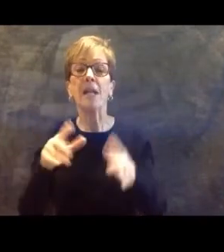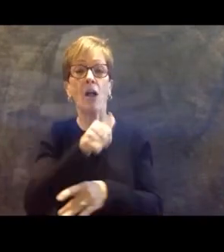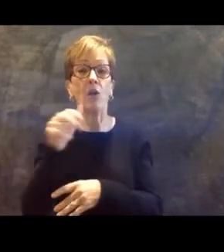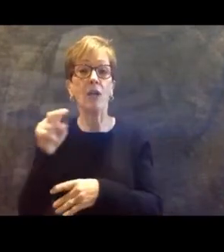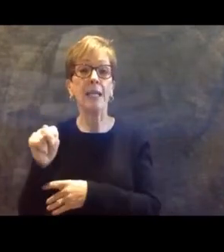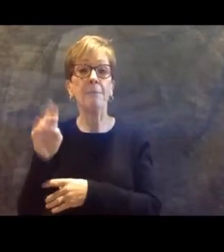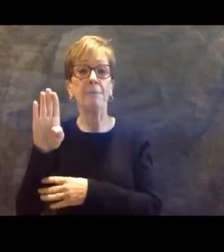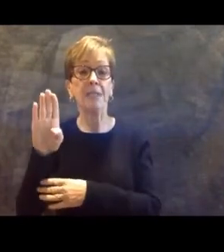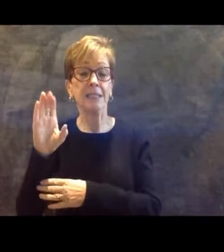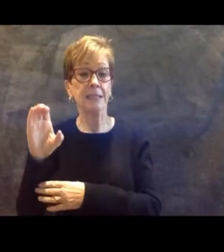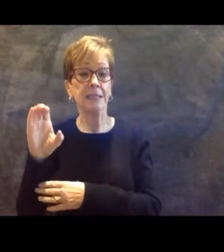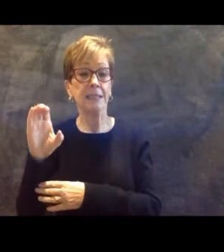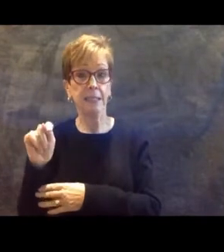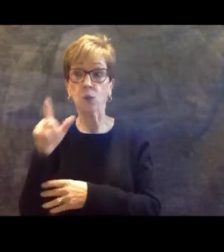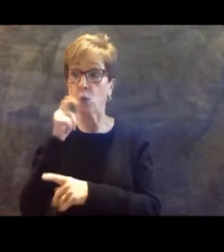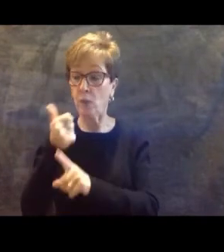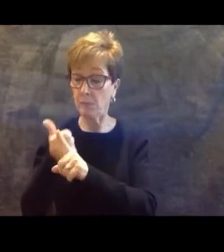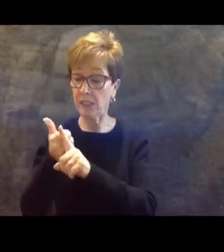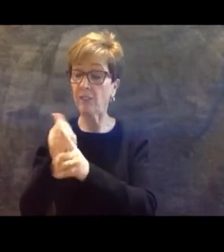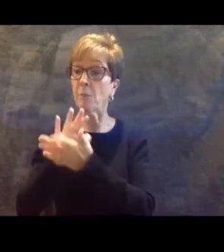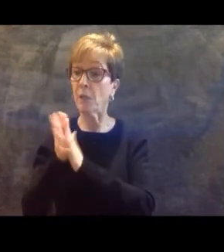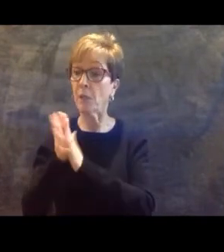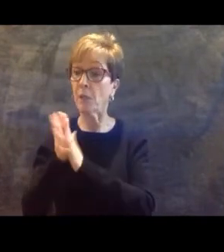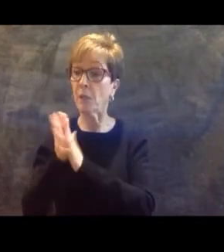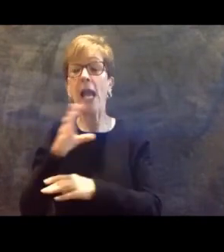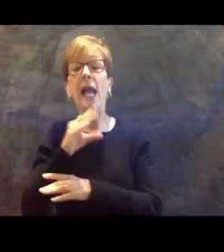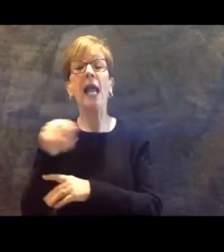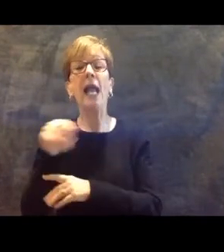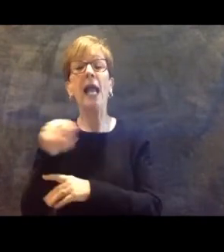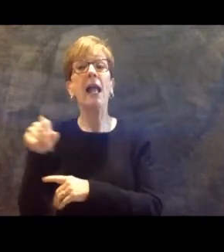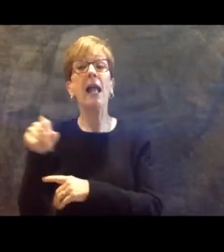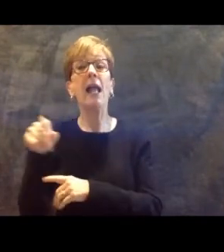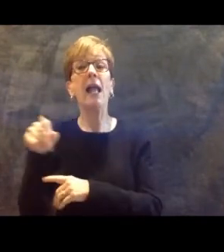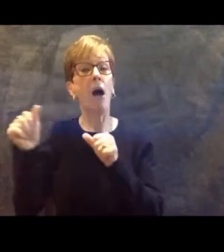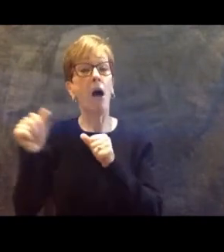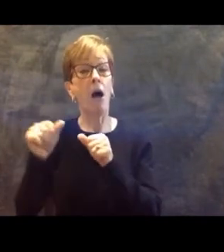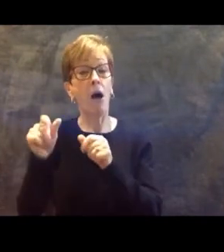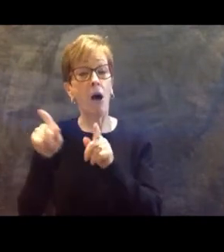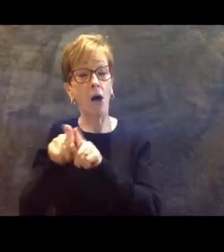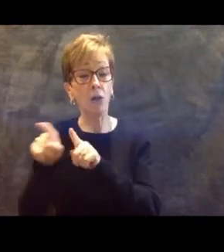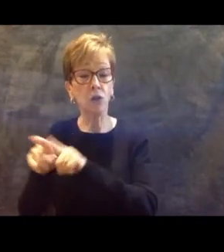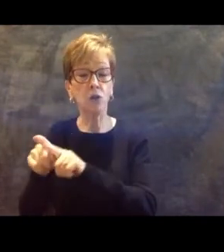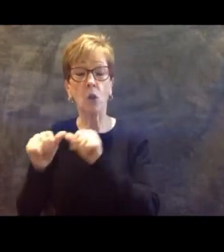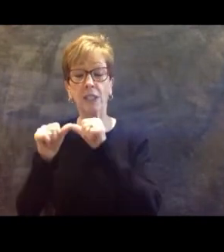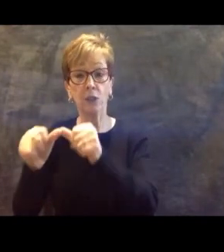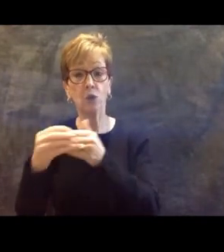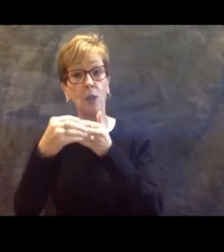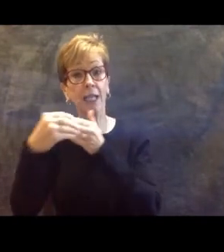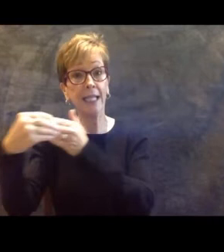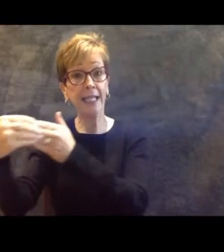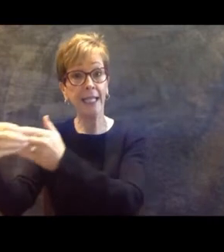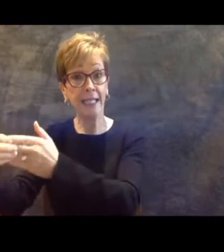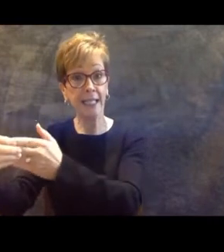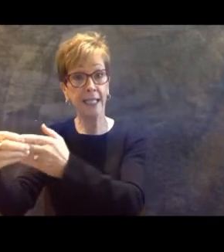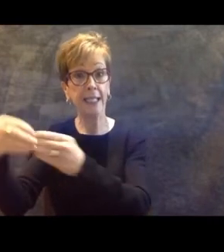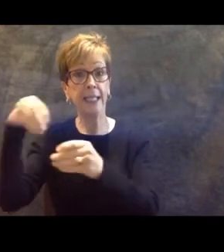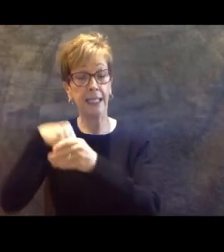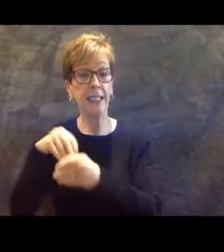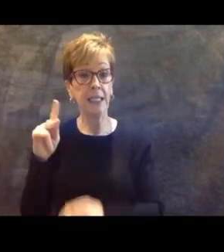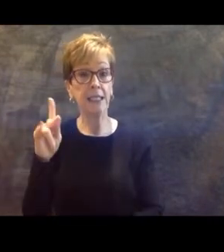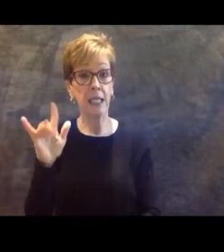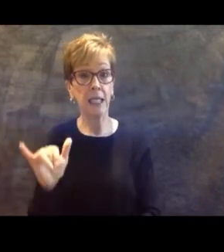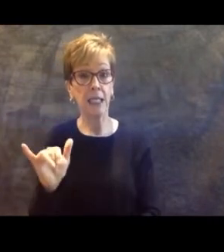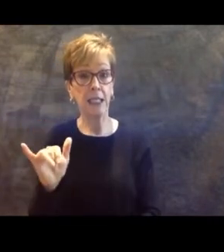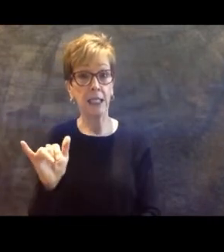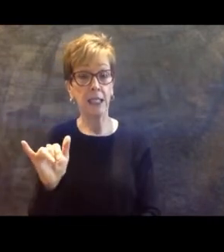their certification and stop, but to continue to lead in Kentucky. And initially just as a member, I was, you know,